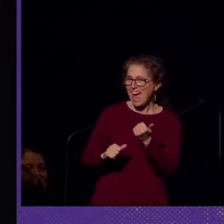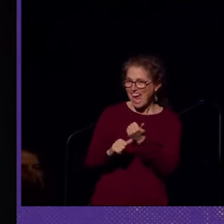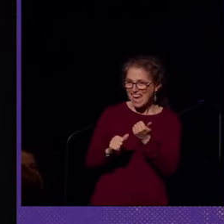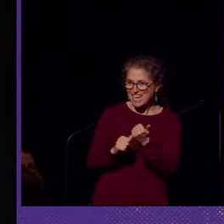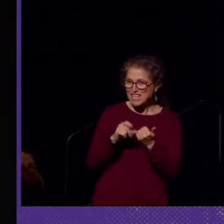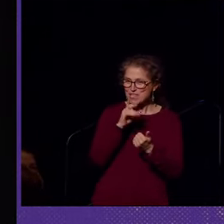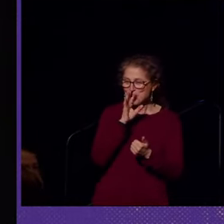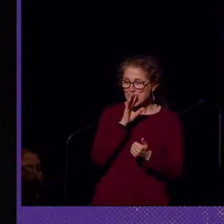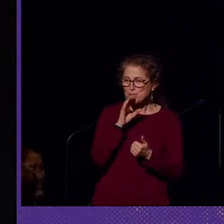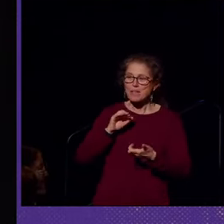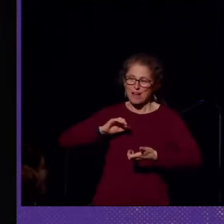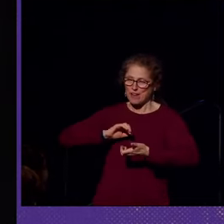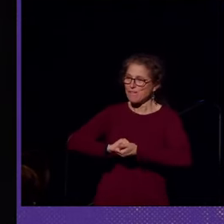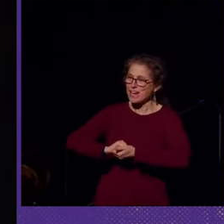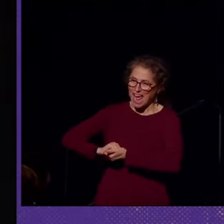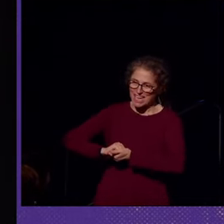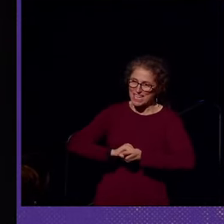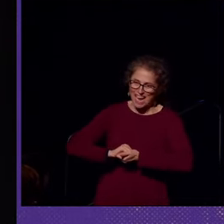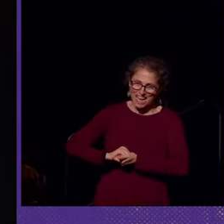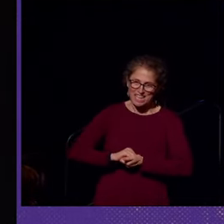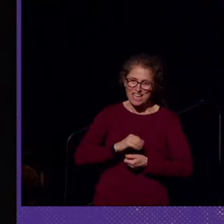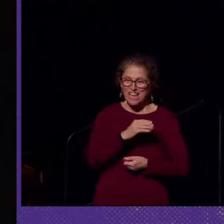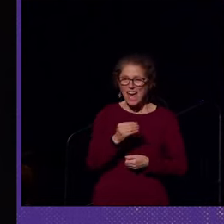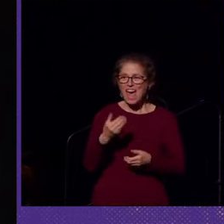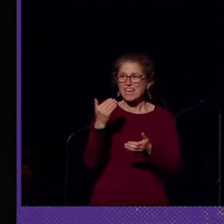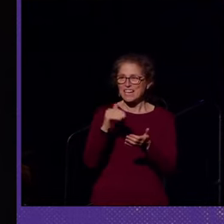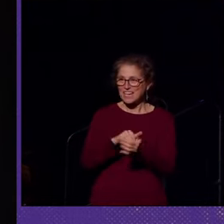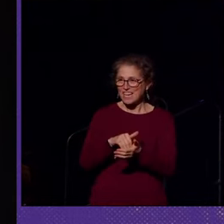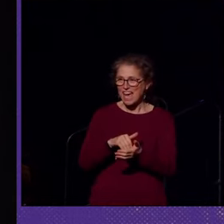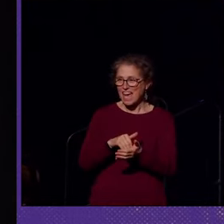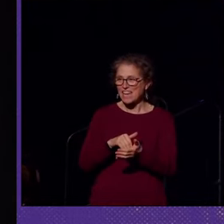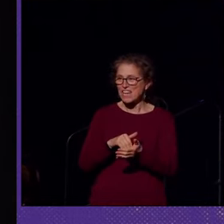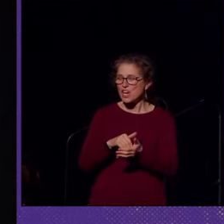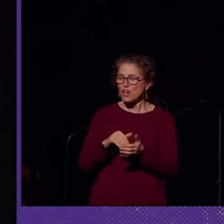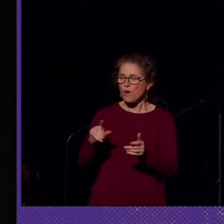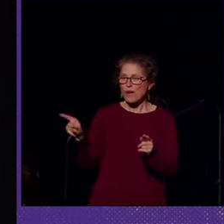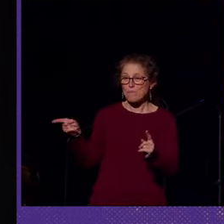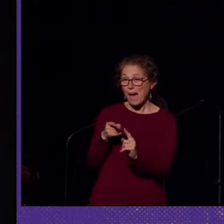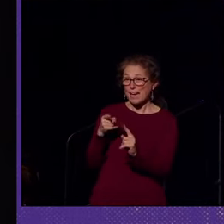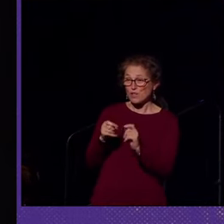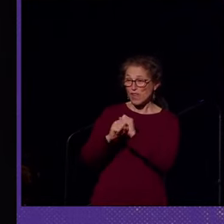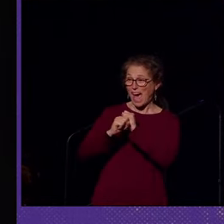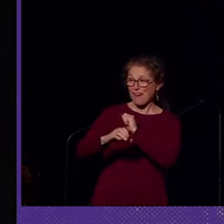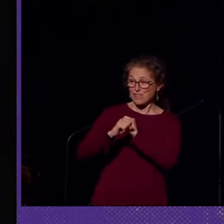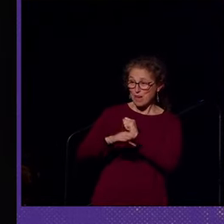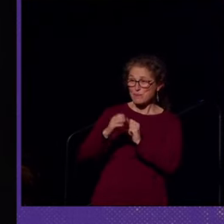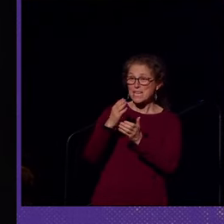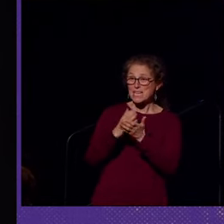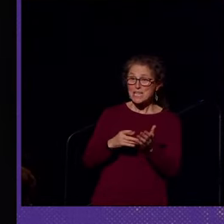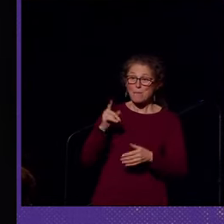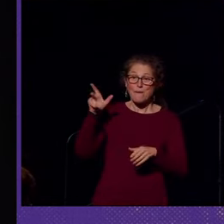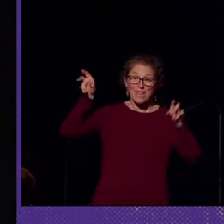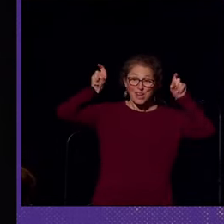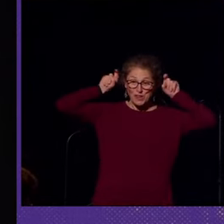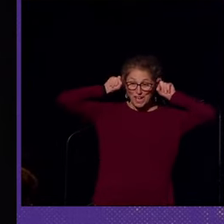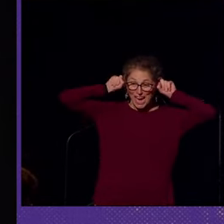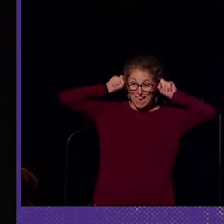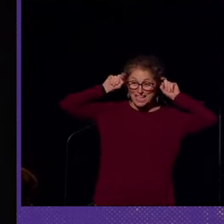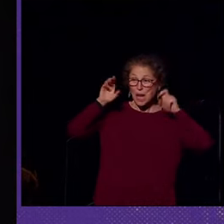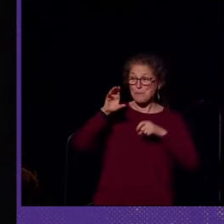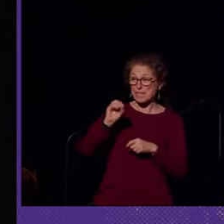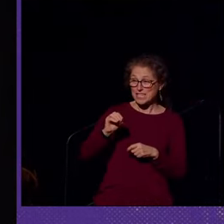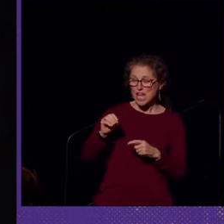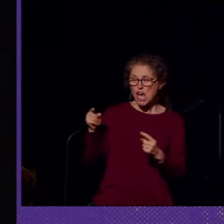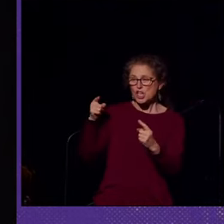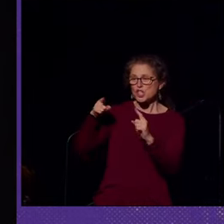they did go hand in hand. And again, going back to the advertisement, some of the hearing aid companies